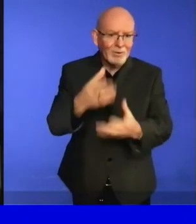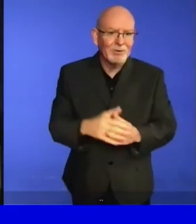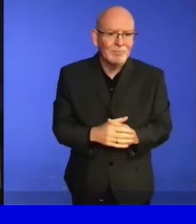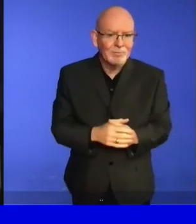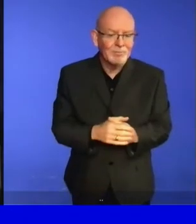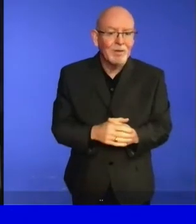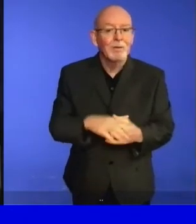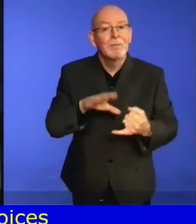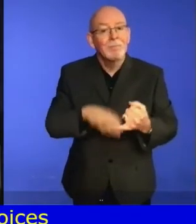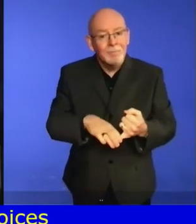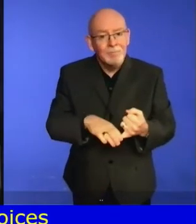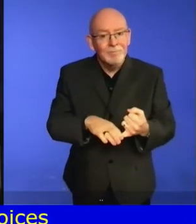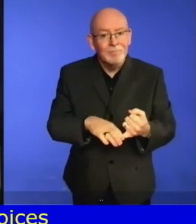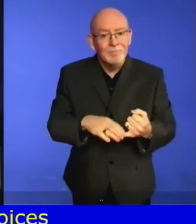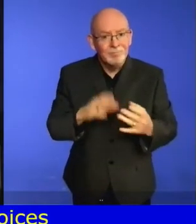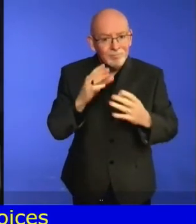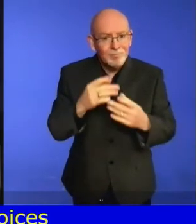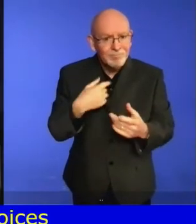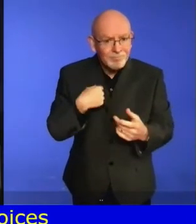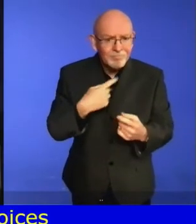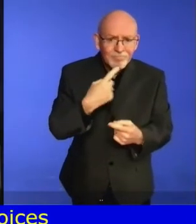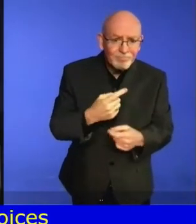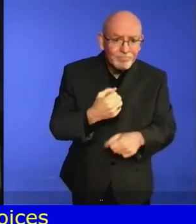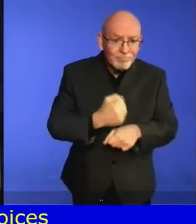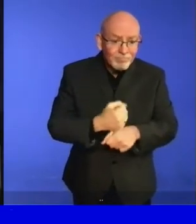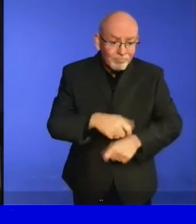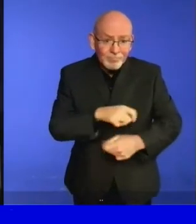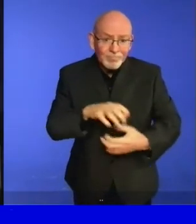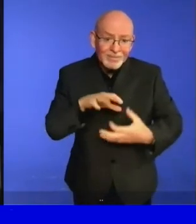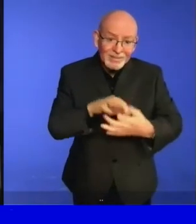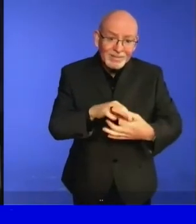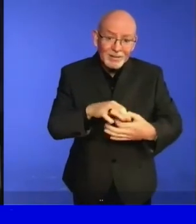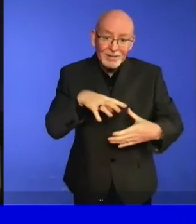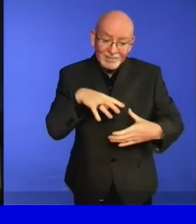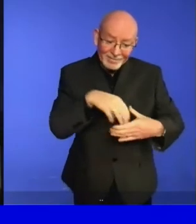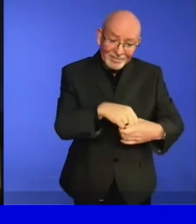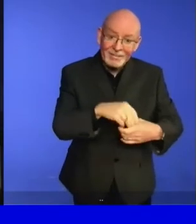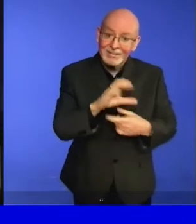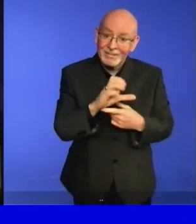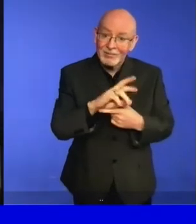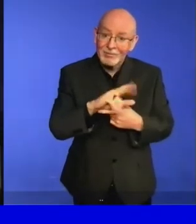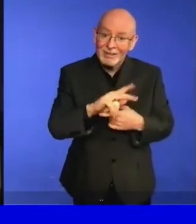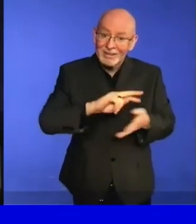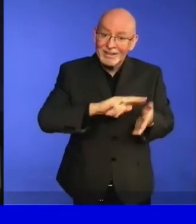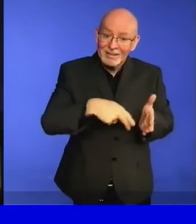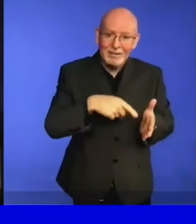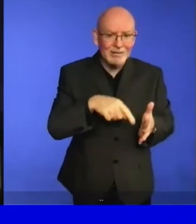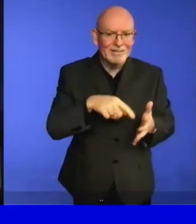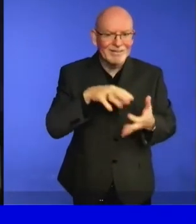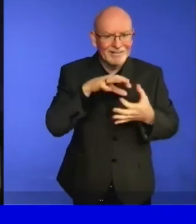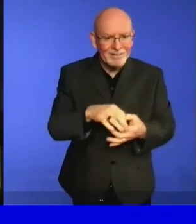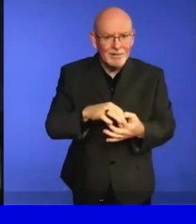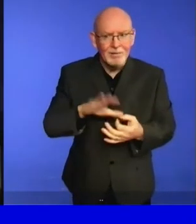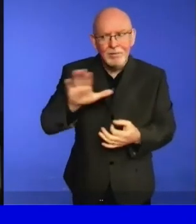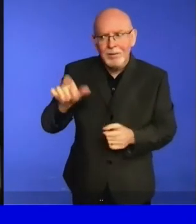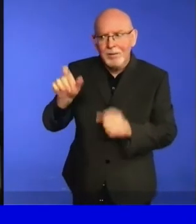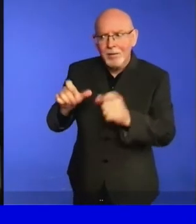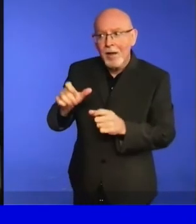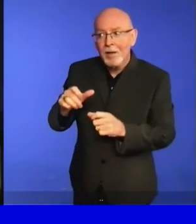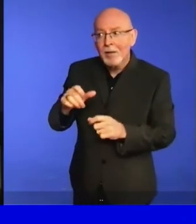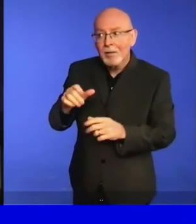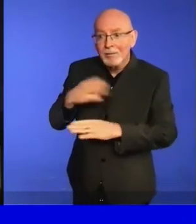one, I call on states parties to consider the establishment of a voluntary fund to improve